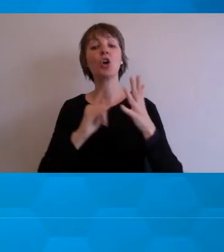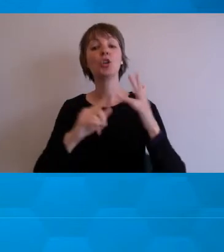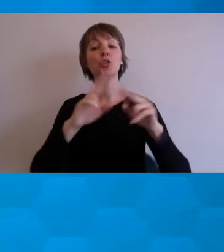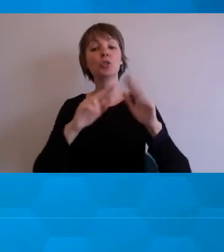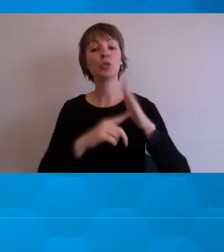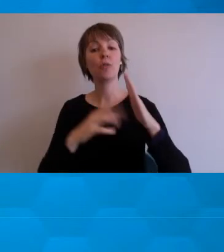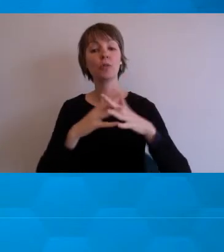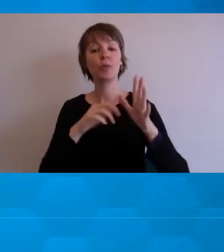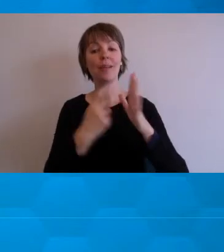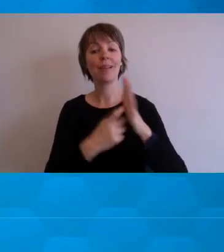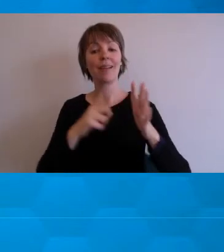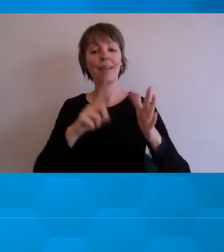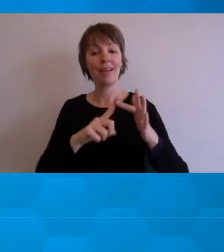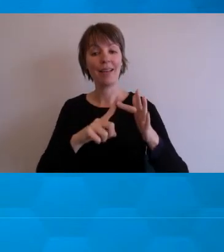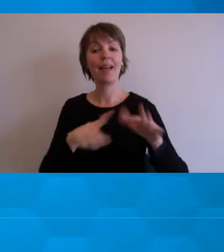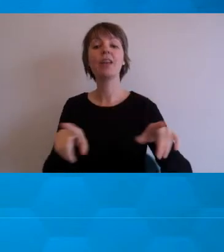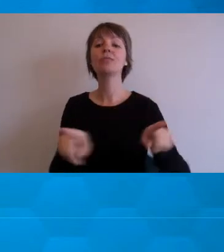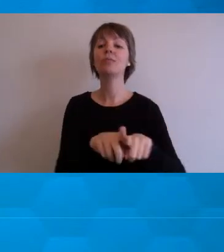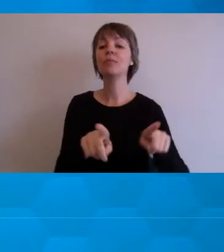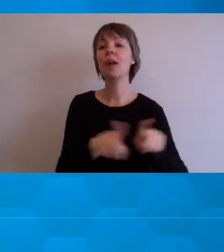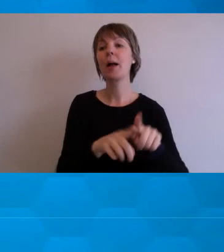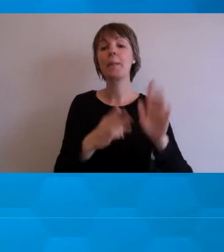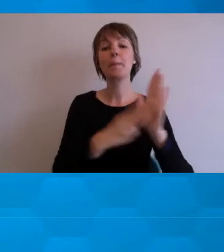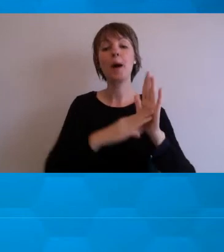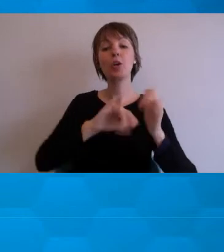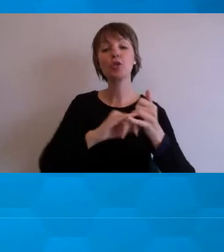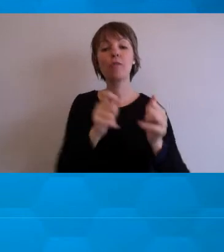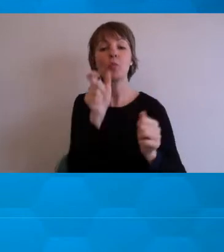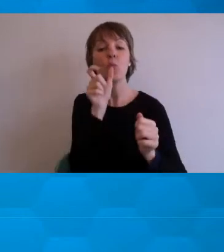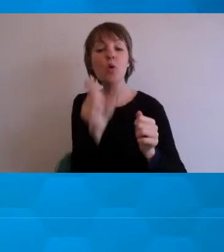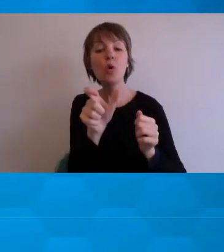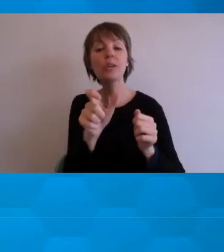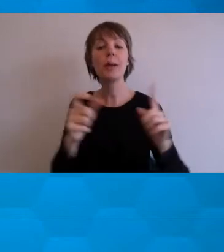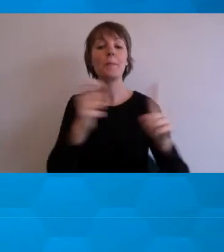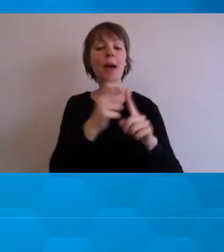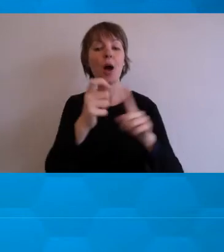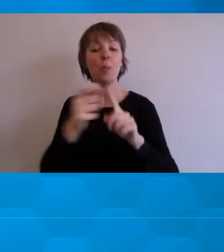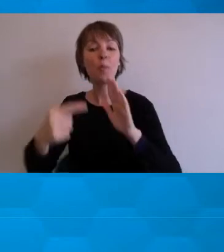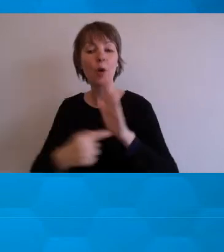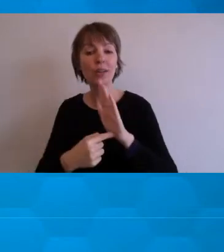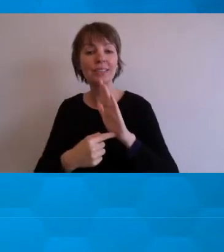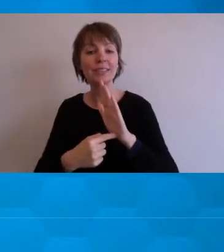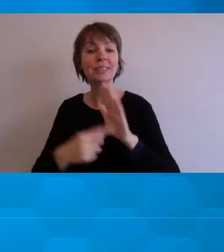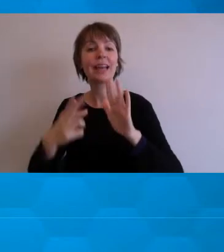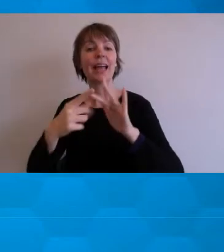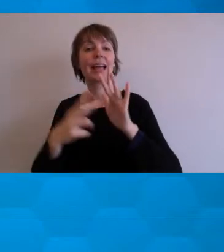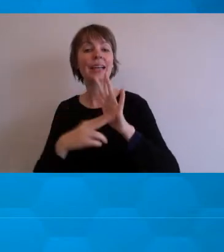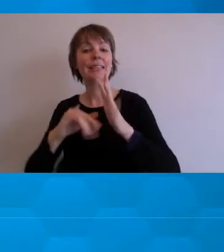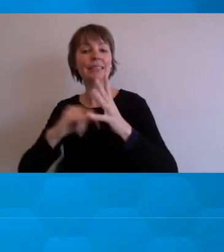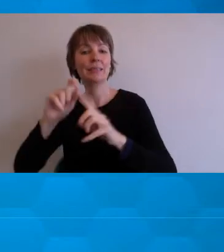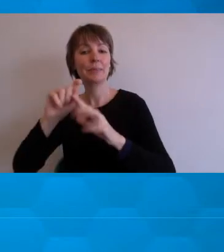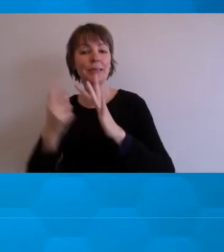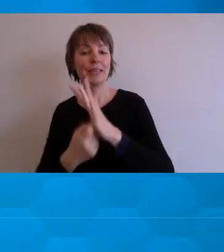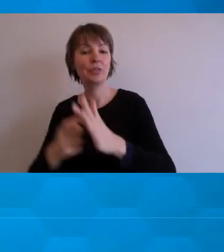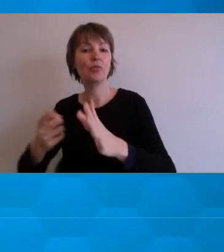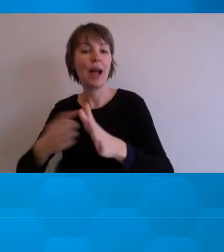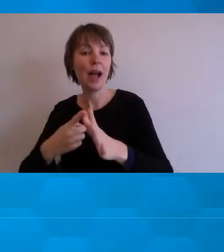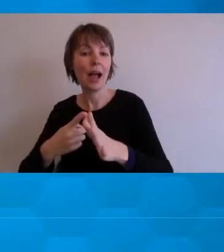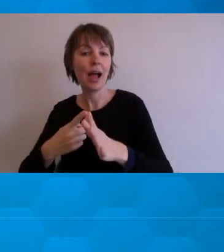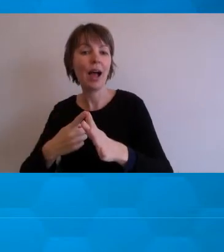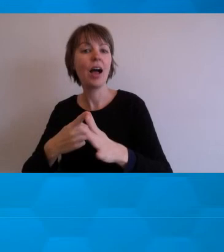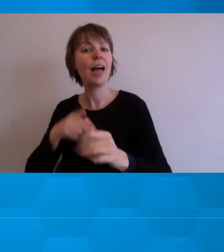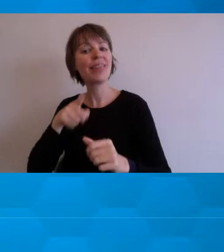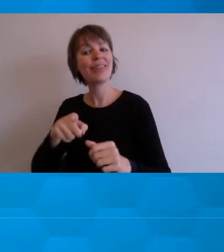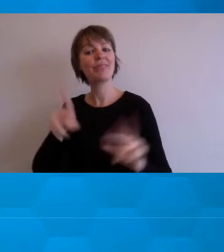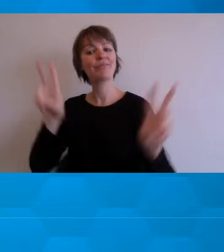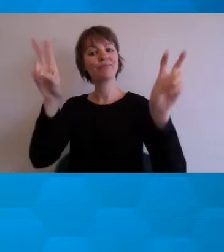such as Microsoft Word, PowerPoint, Moodle Quiz and Inspira are all authoring tools. Authoring